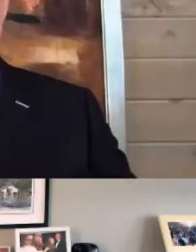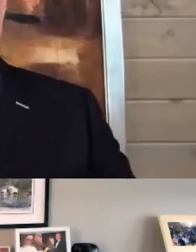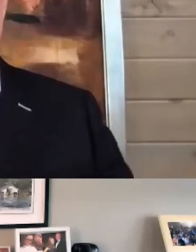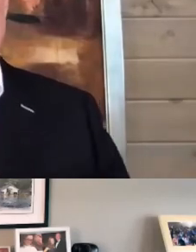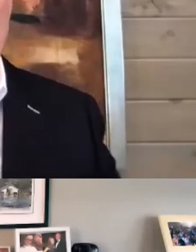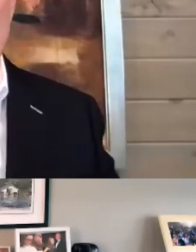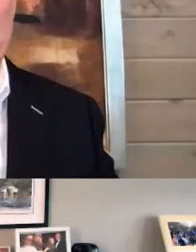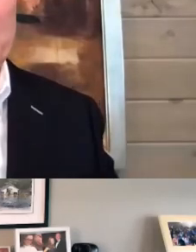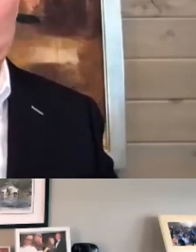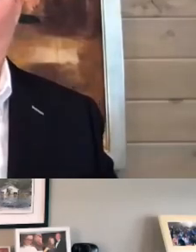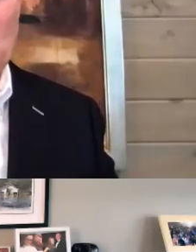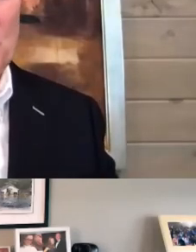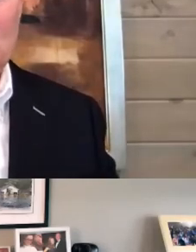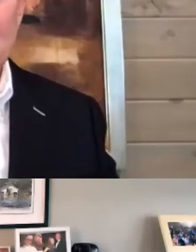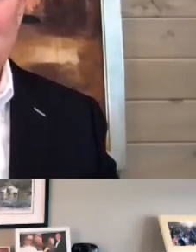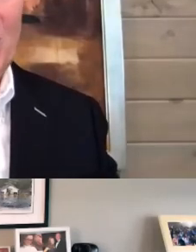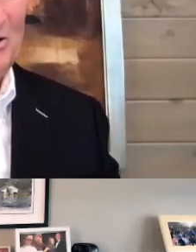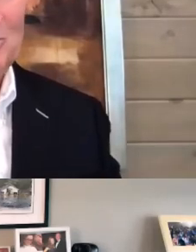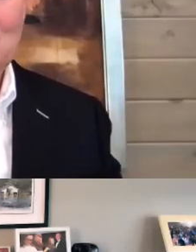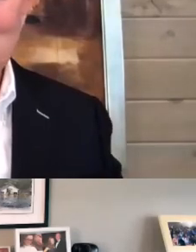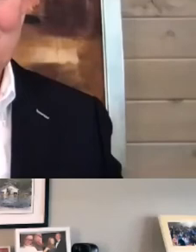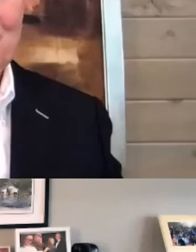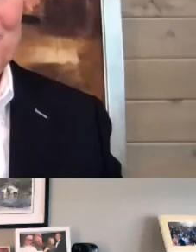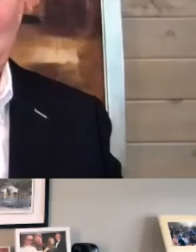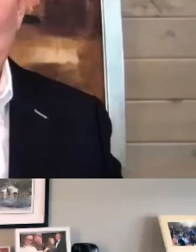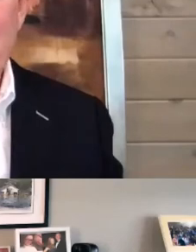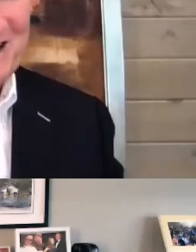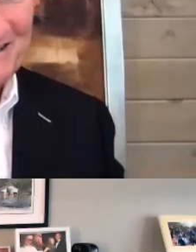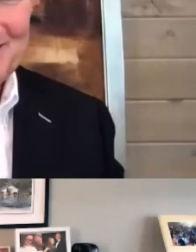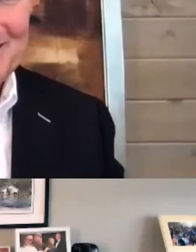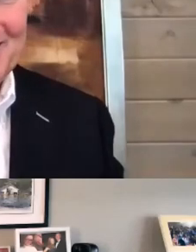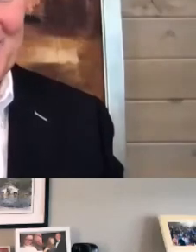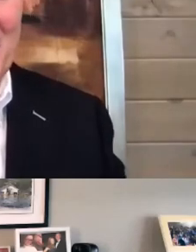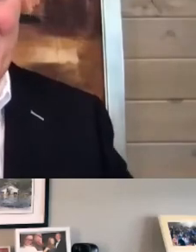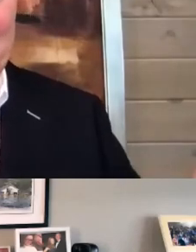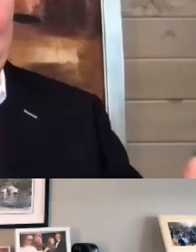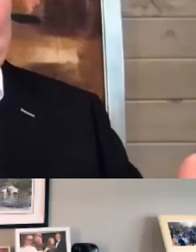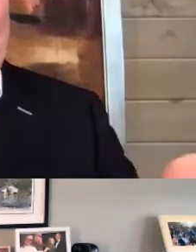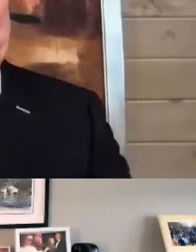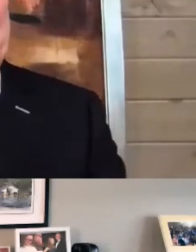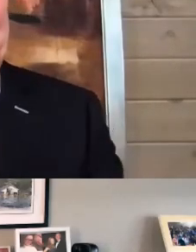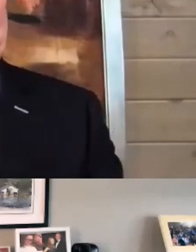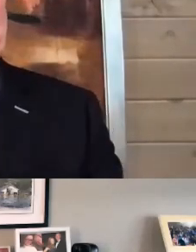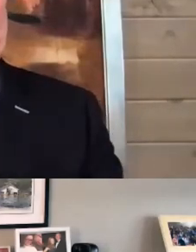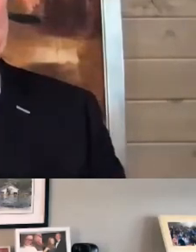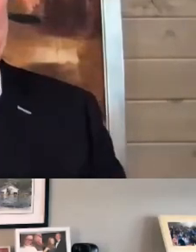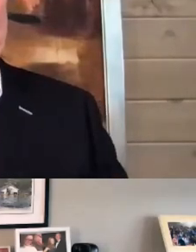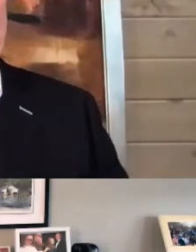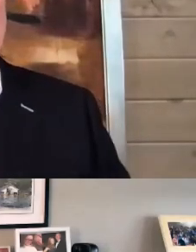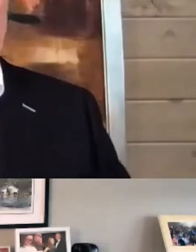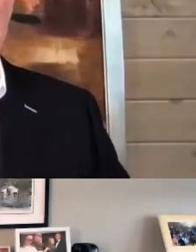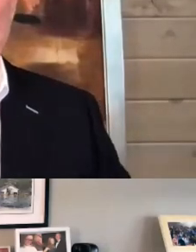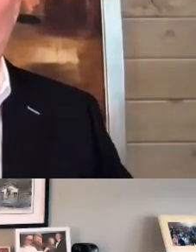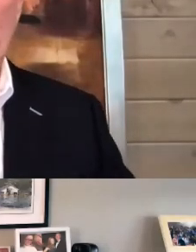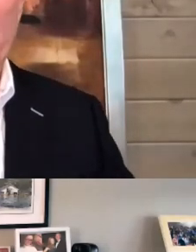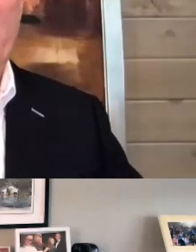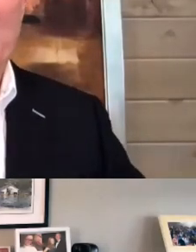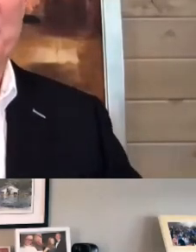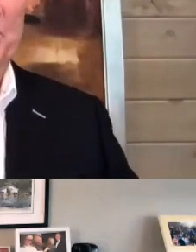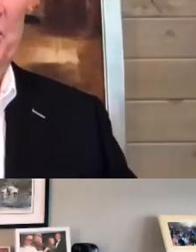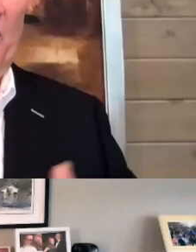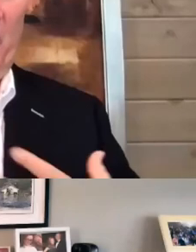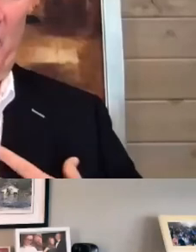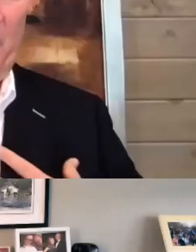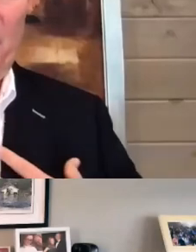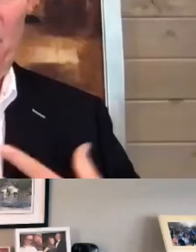start of a river. It starts with a small little creek, and it starts to build over time. But at some point, it